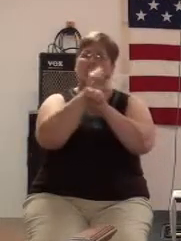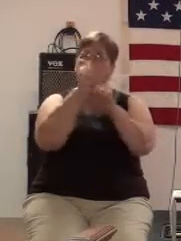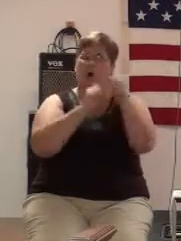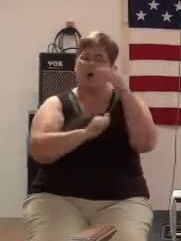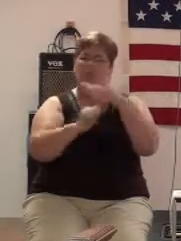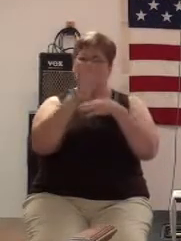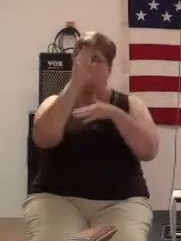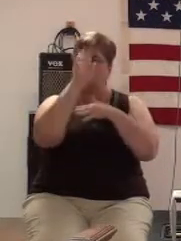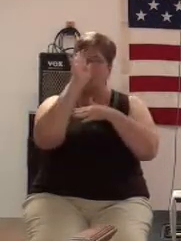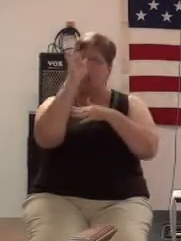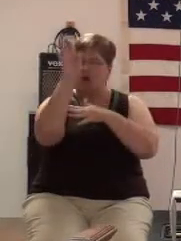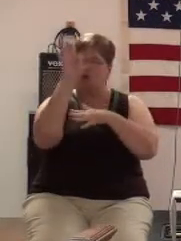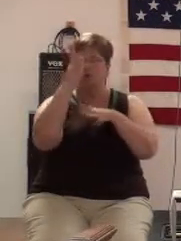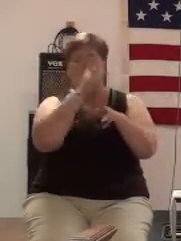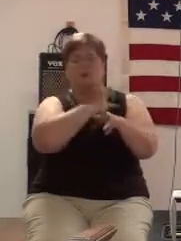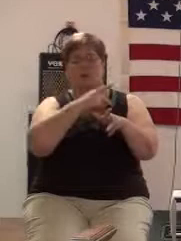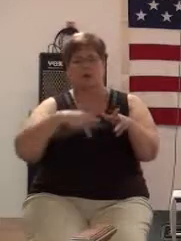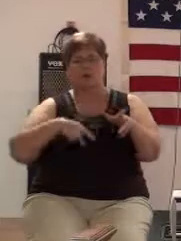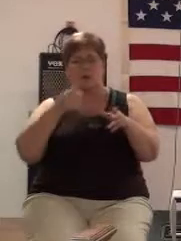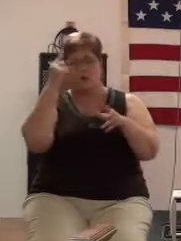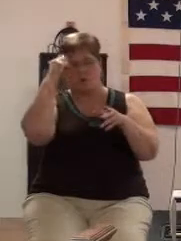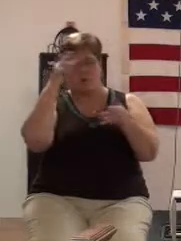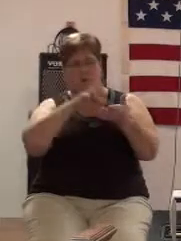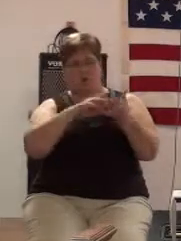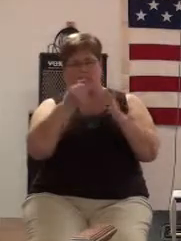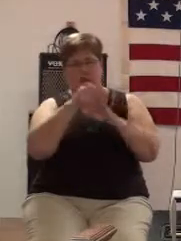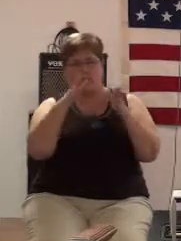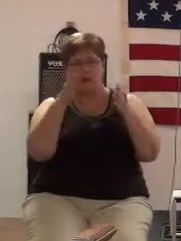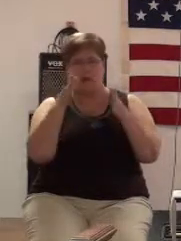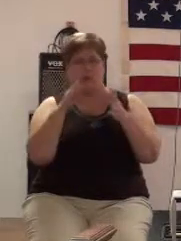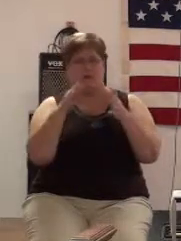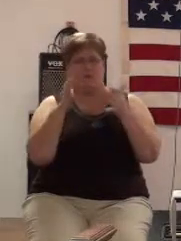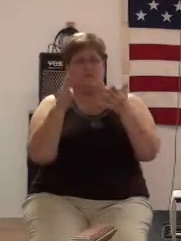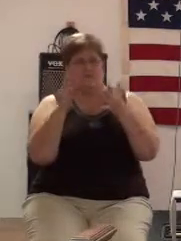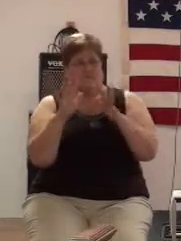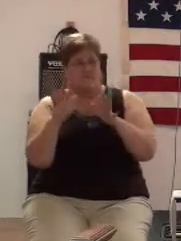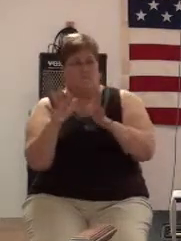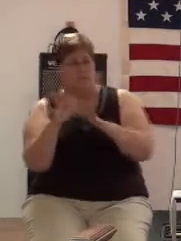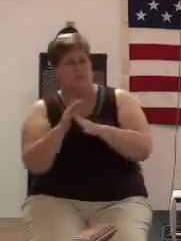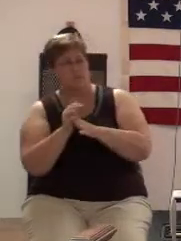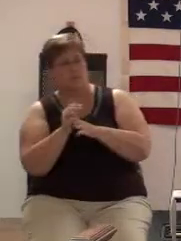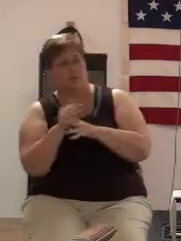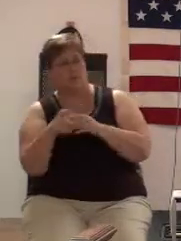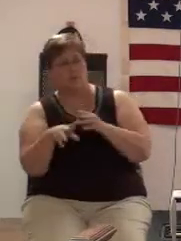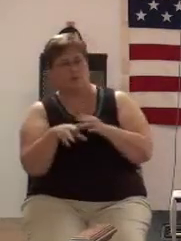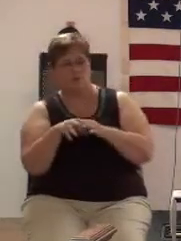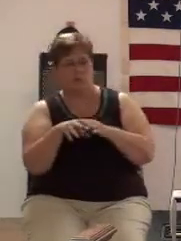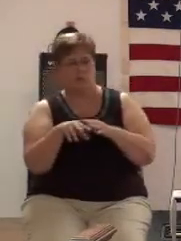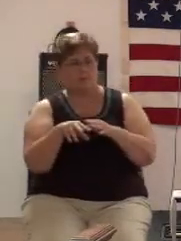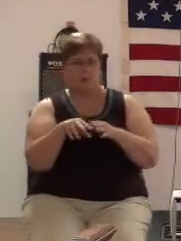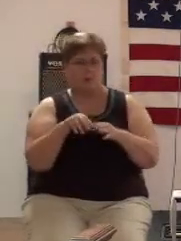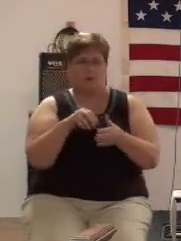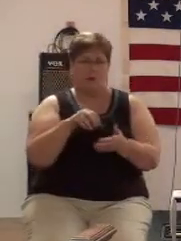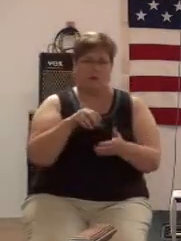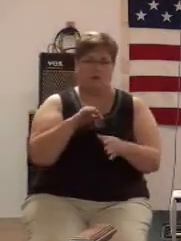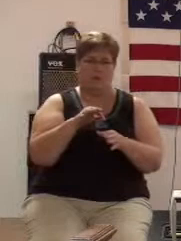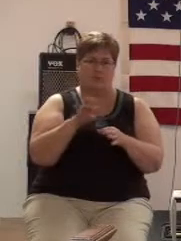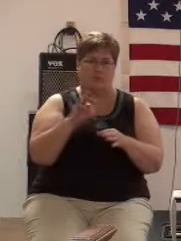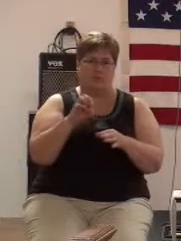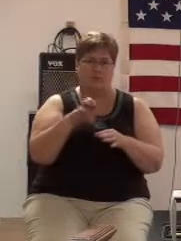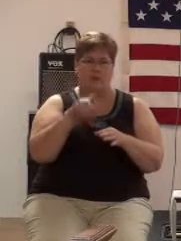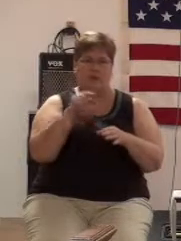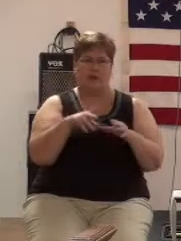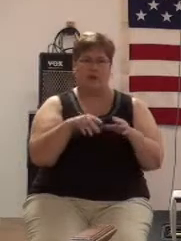our purpose and our destination. Do you understand what I'm talking about? When you lift your feet up and the water is flowing,